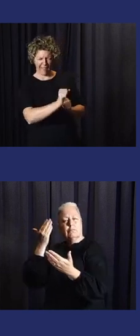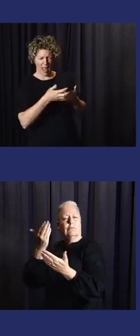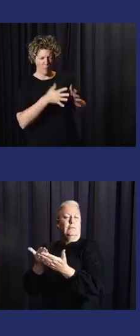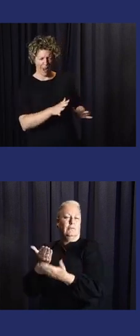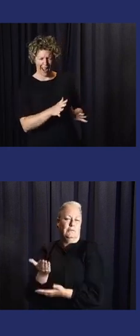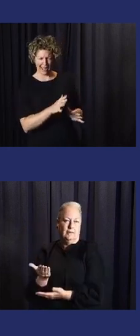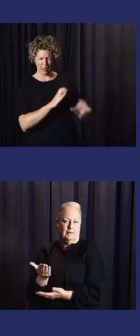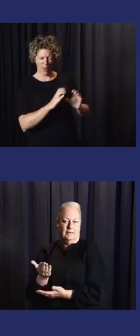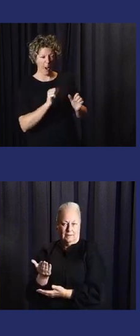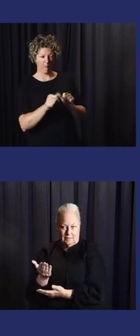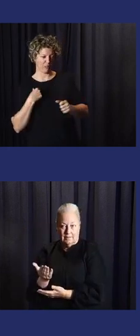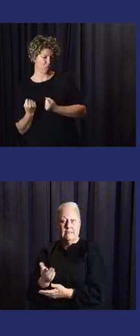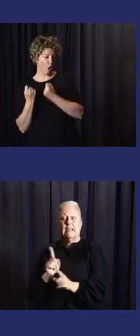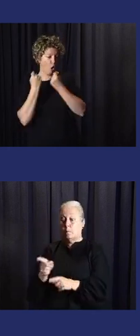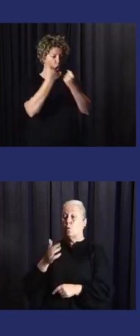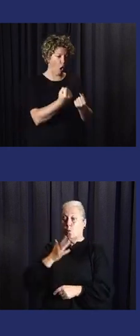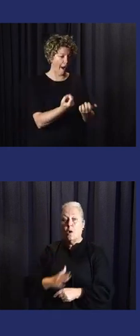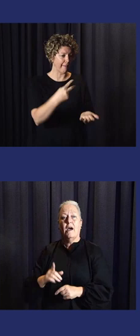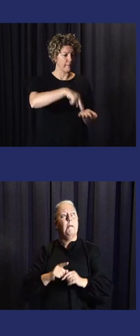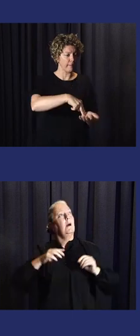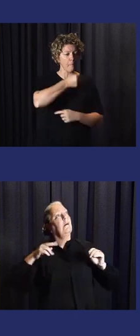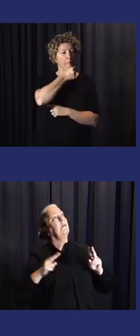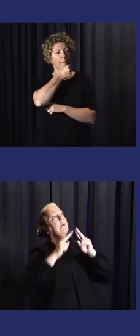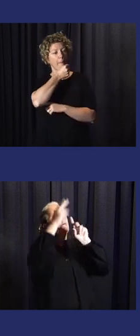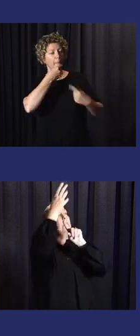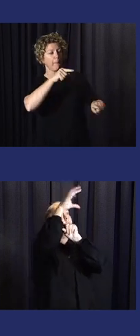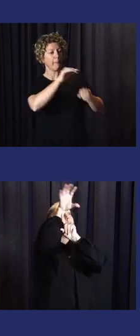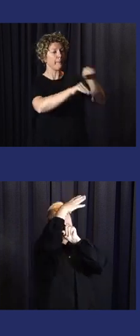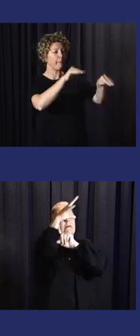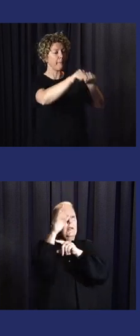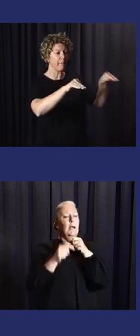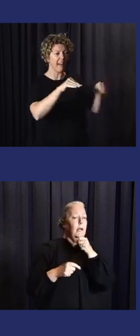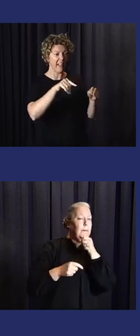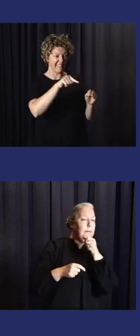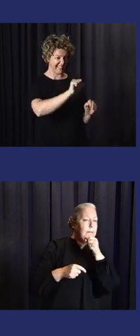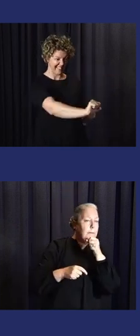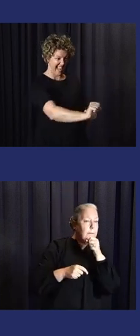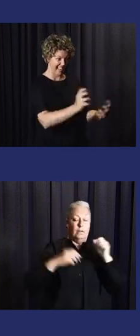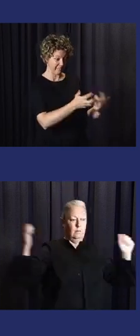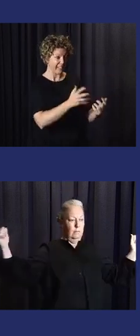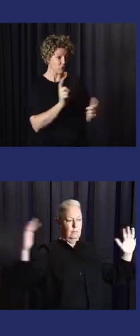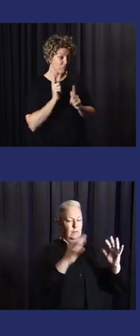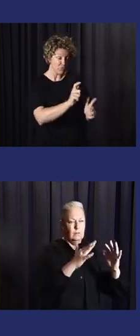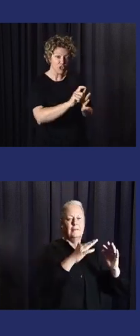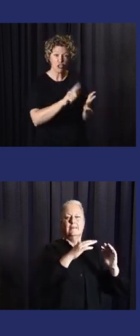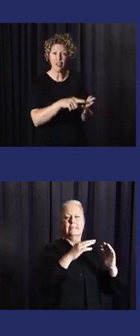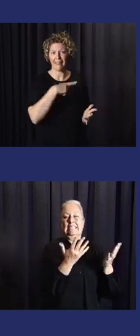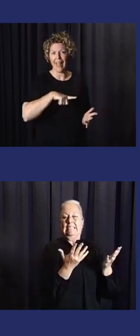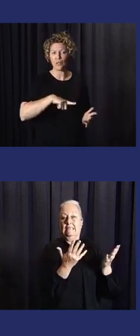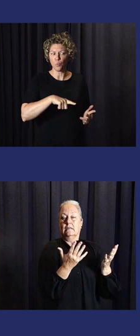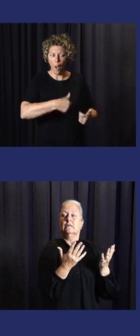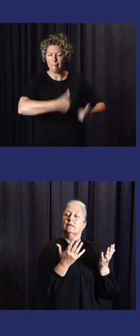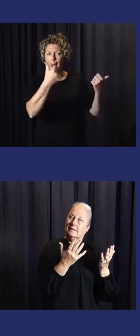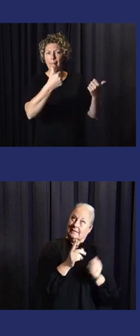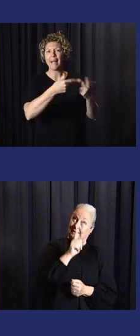are. And if it's for them important to drive there, talk on the loudspeaker, then do it. It's your job. Because you're elected by the